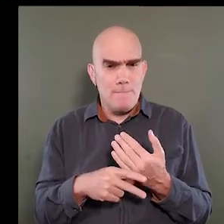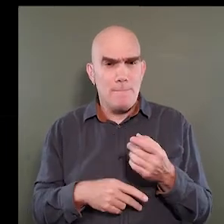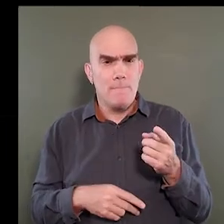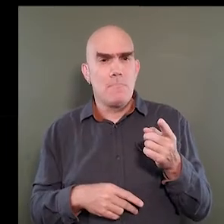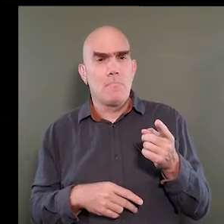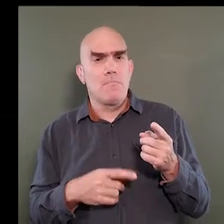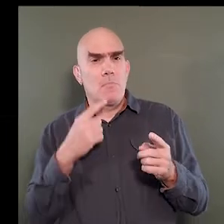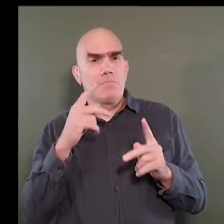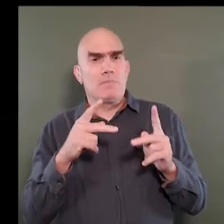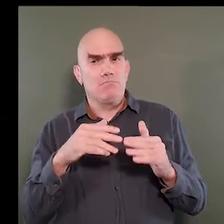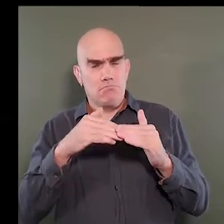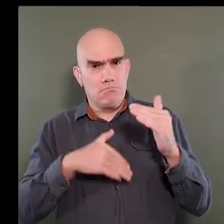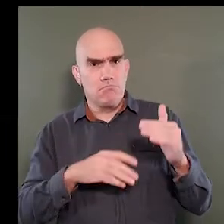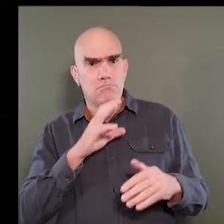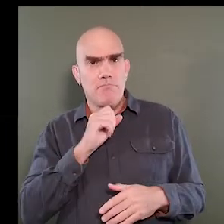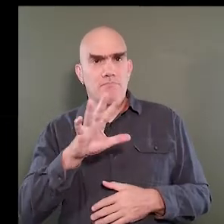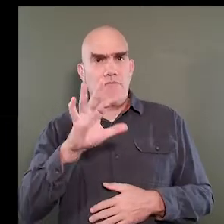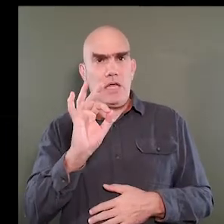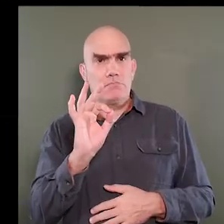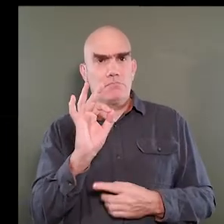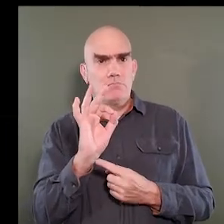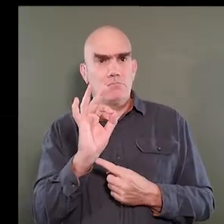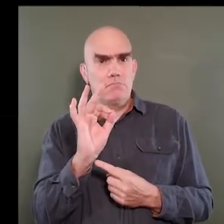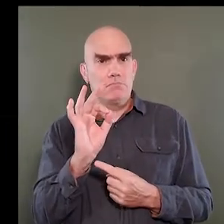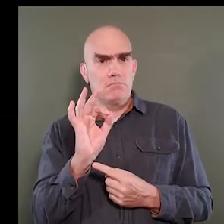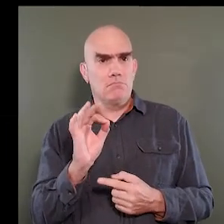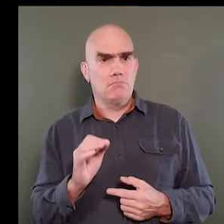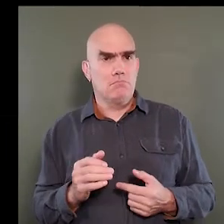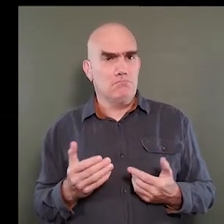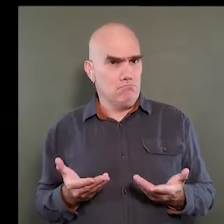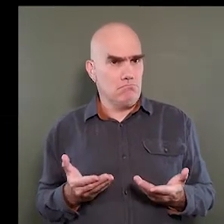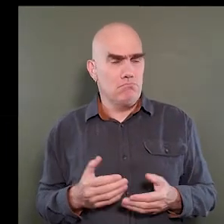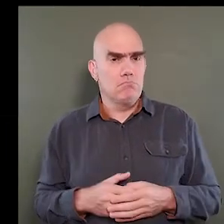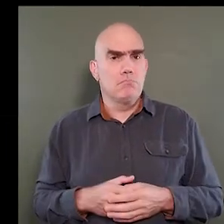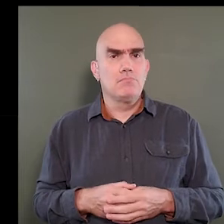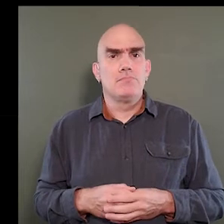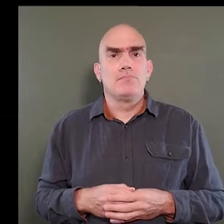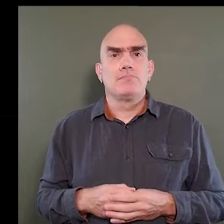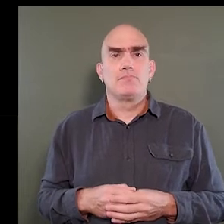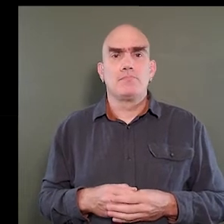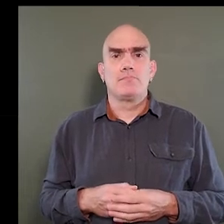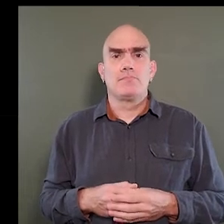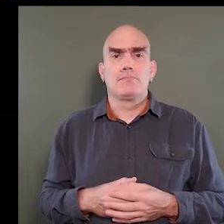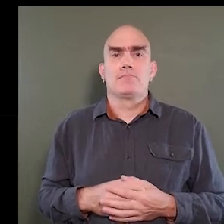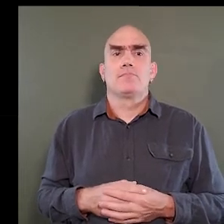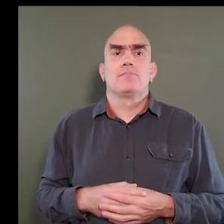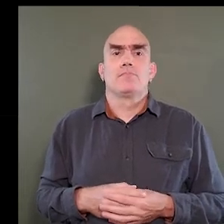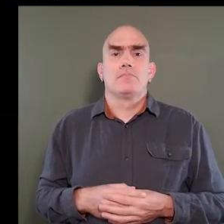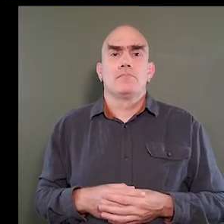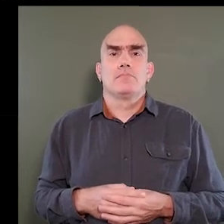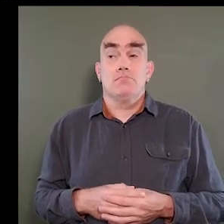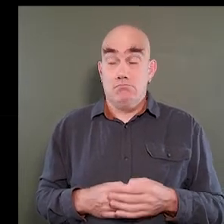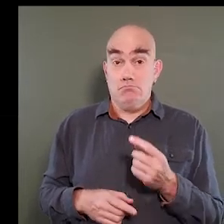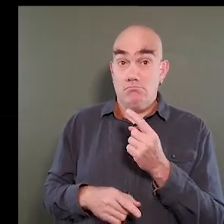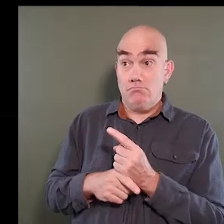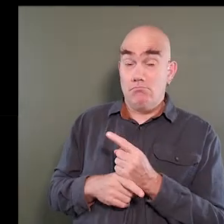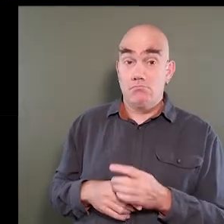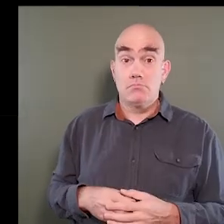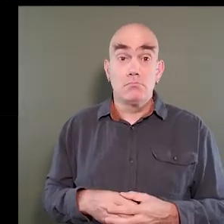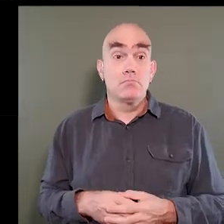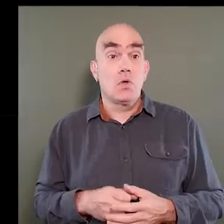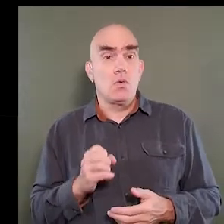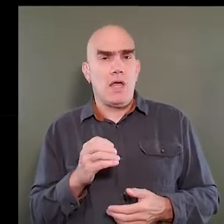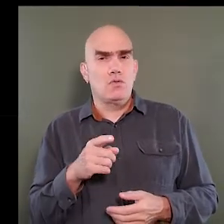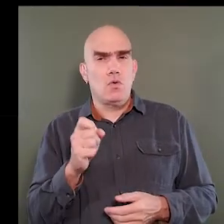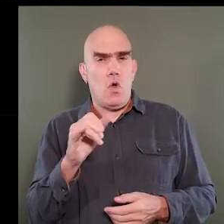program is people less than the age of 59. Correct. Okay,